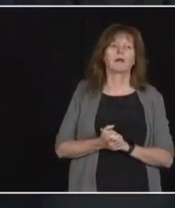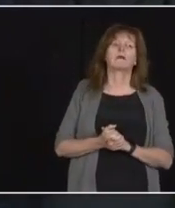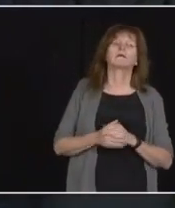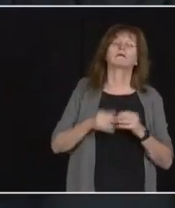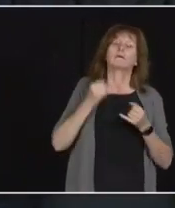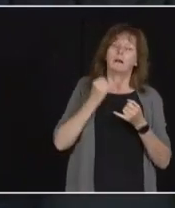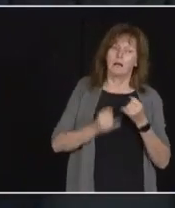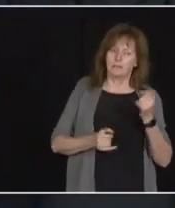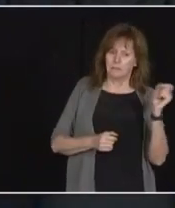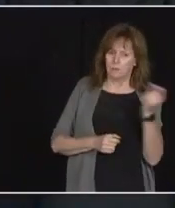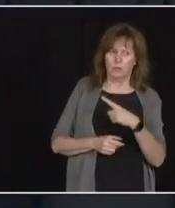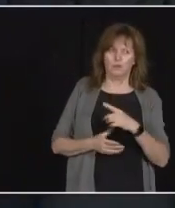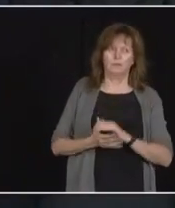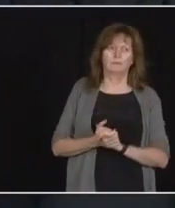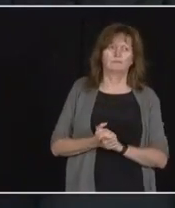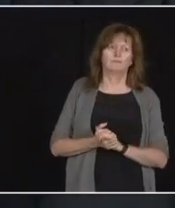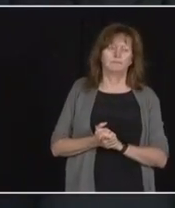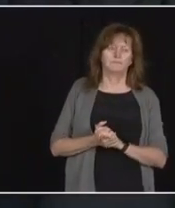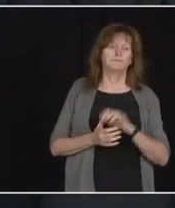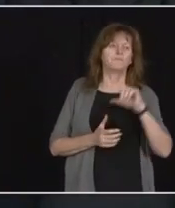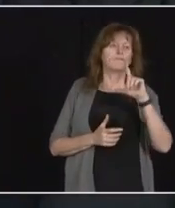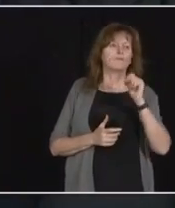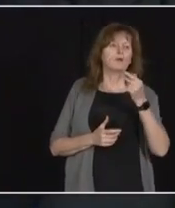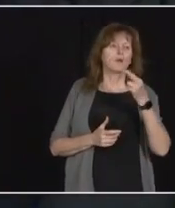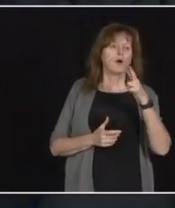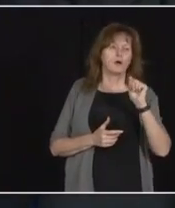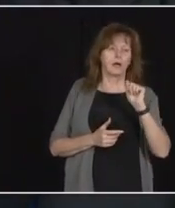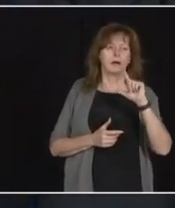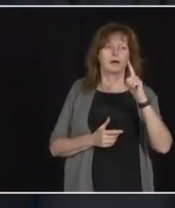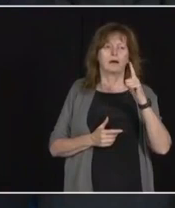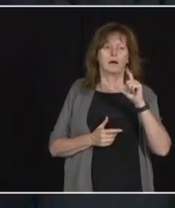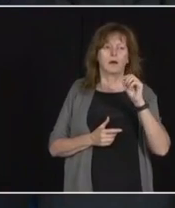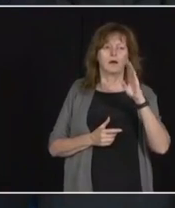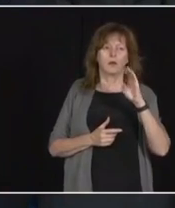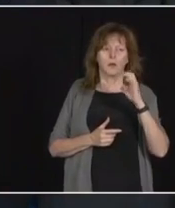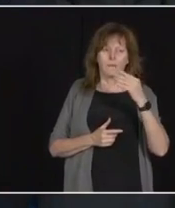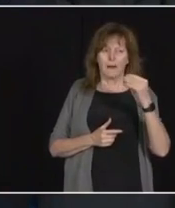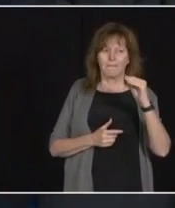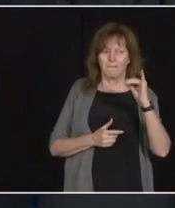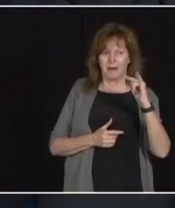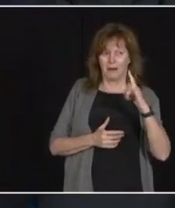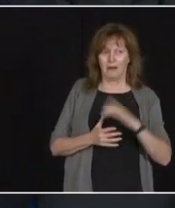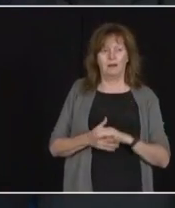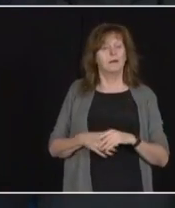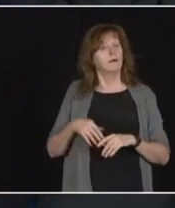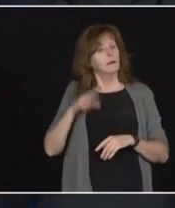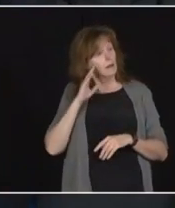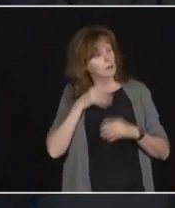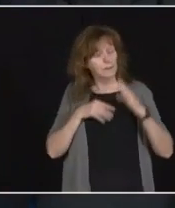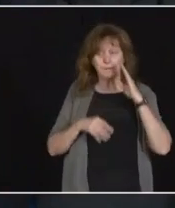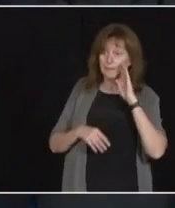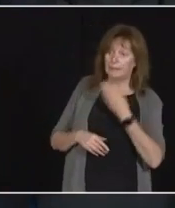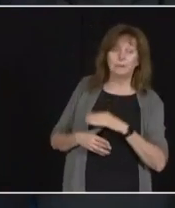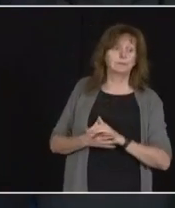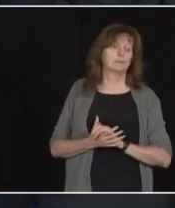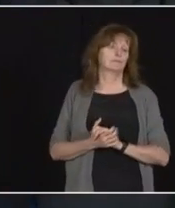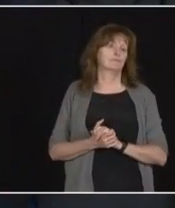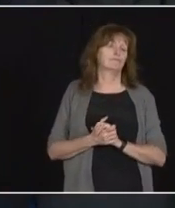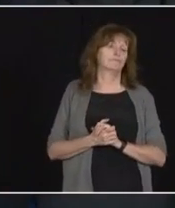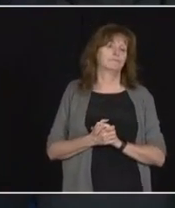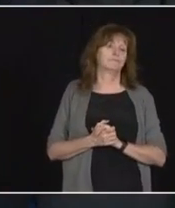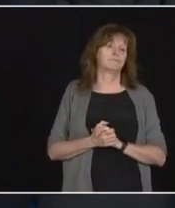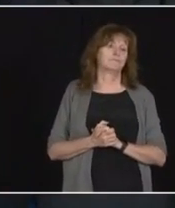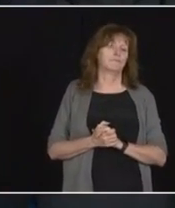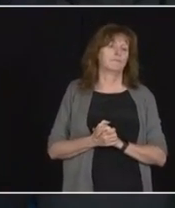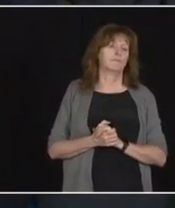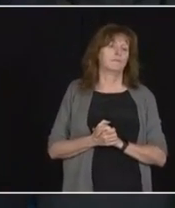from Laura Stone from the global mail. Please go ahead. Hi, Laura. Hi, please Premier. I wanted to ask